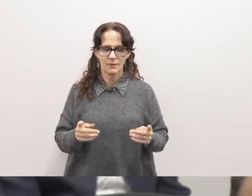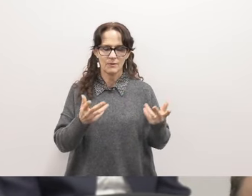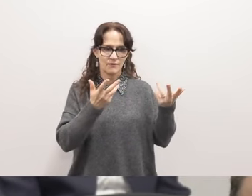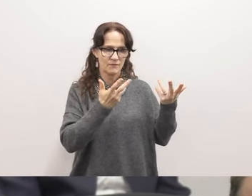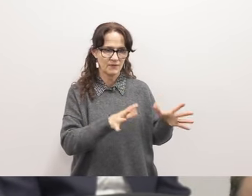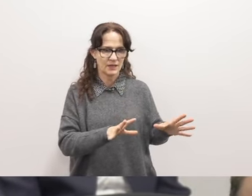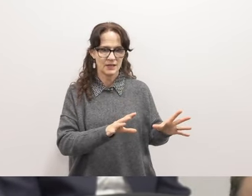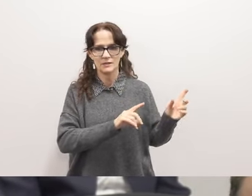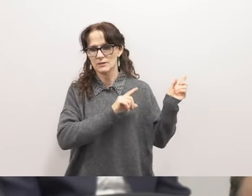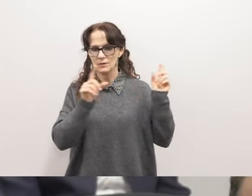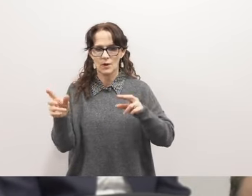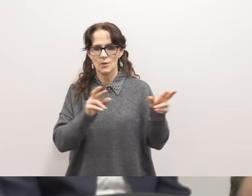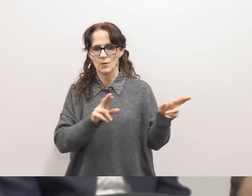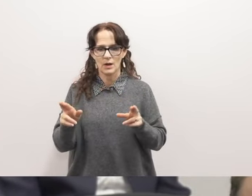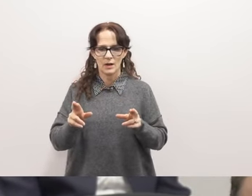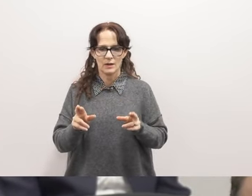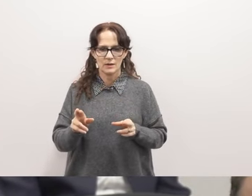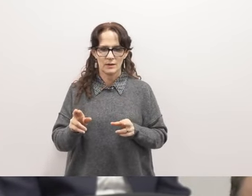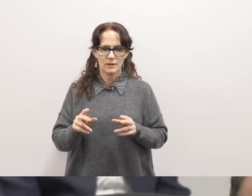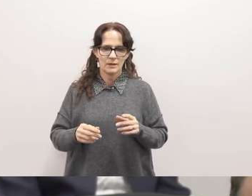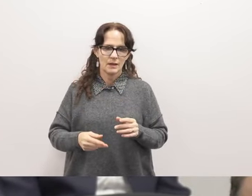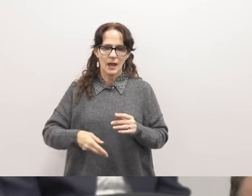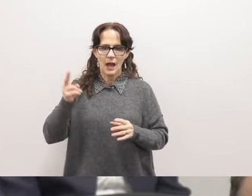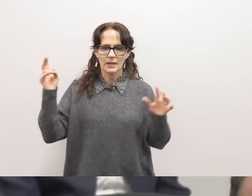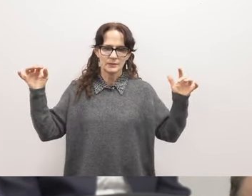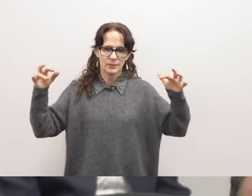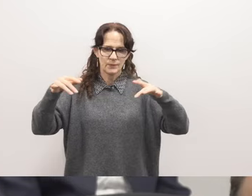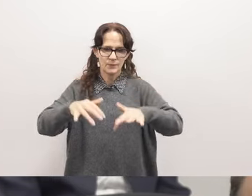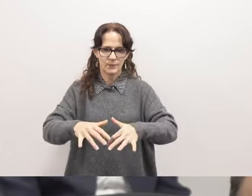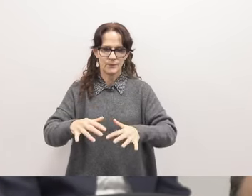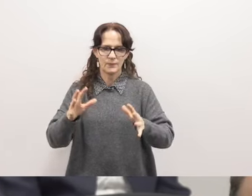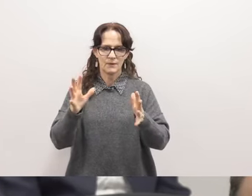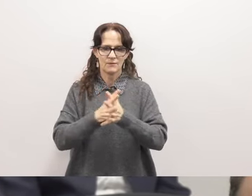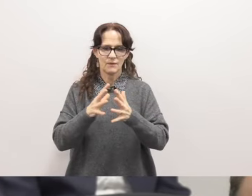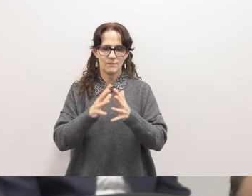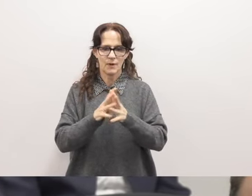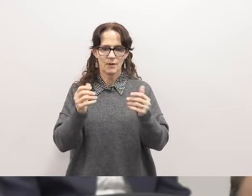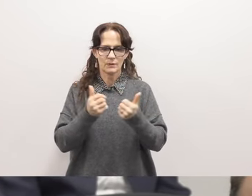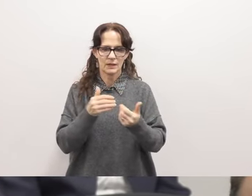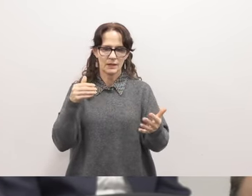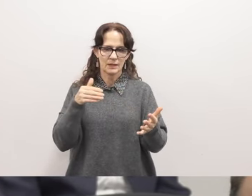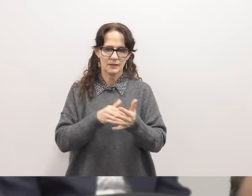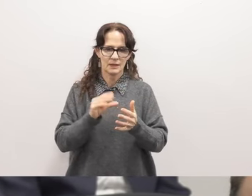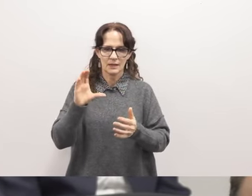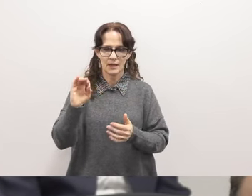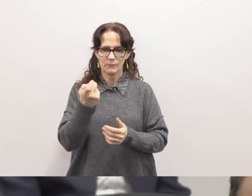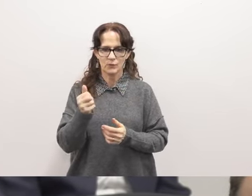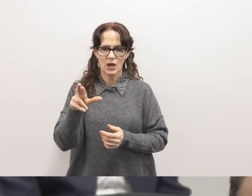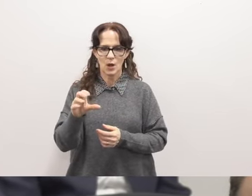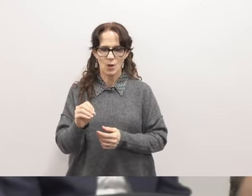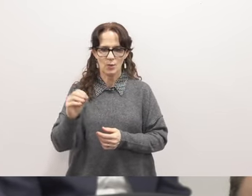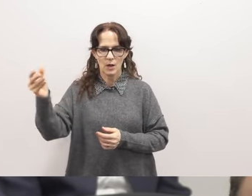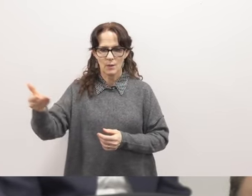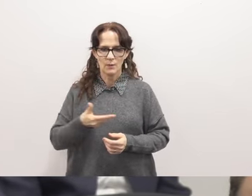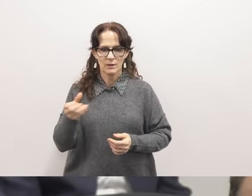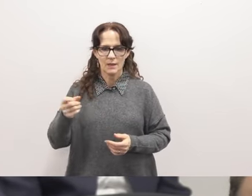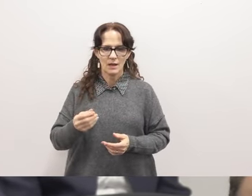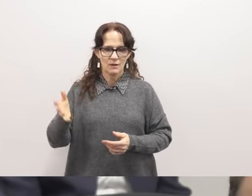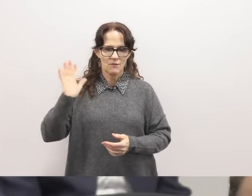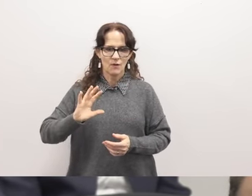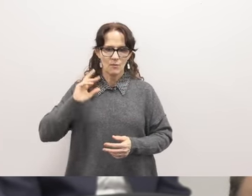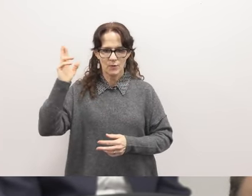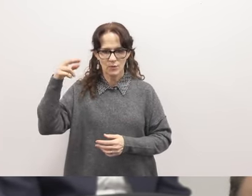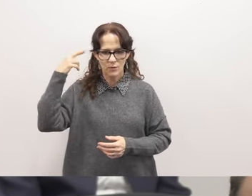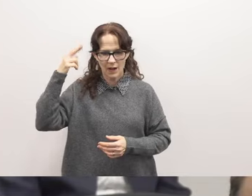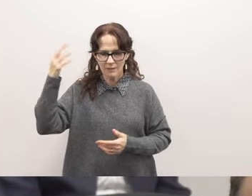carnival to get ready for our highest attended game of the season against cabrillo we welcomed back former rams and